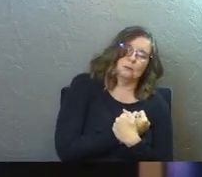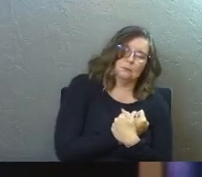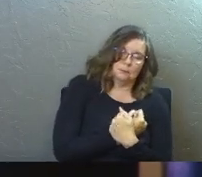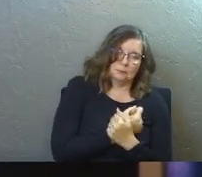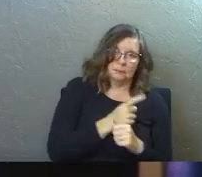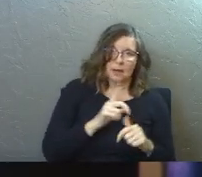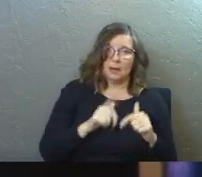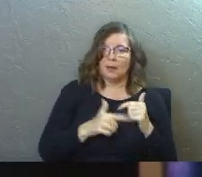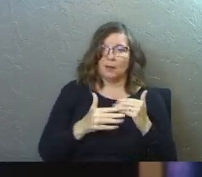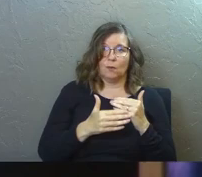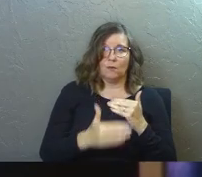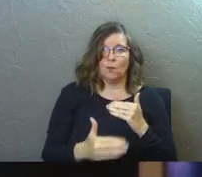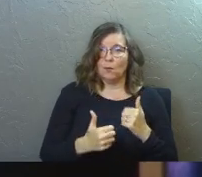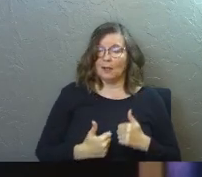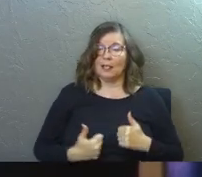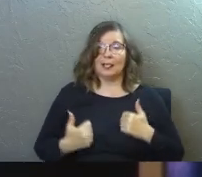again.